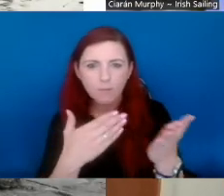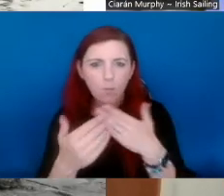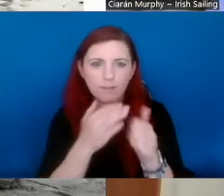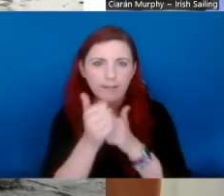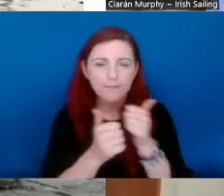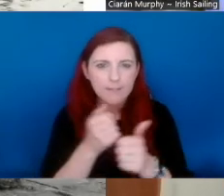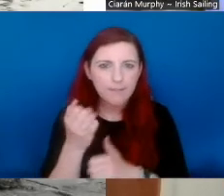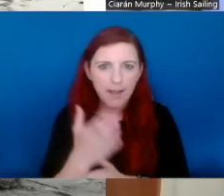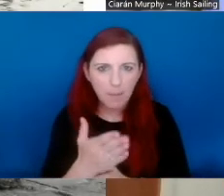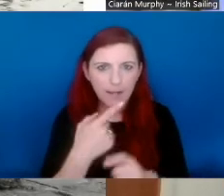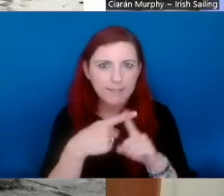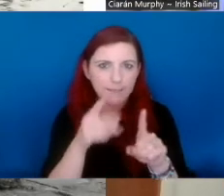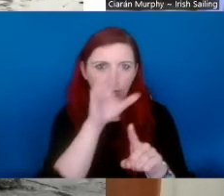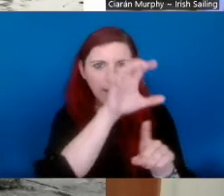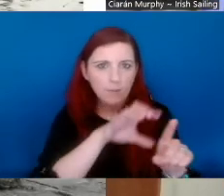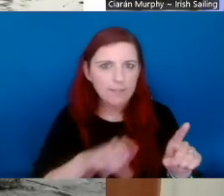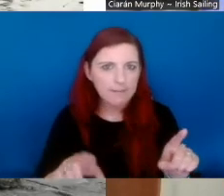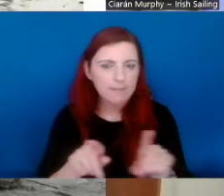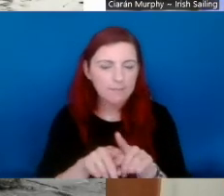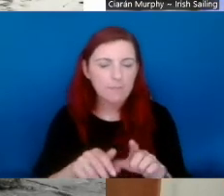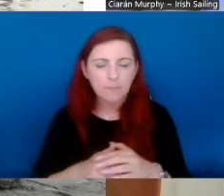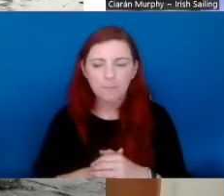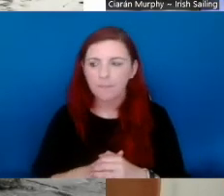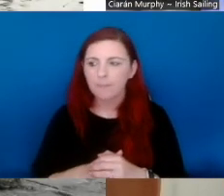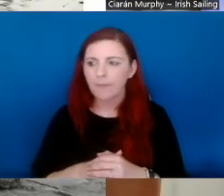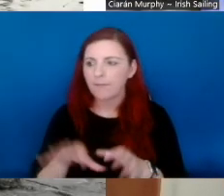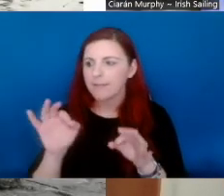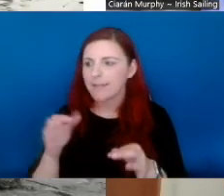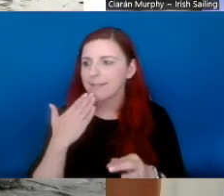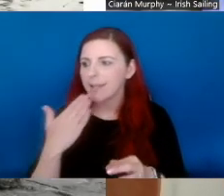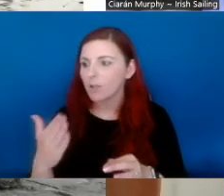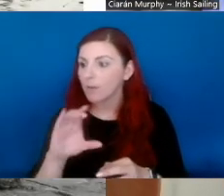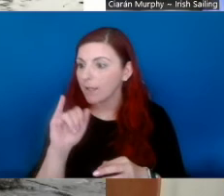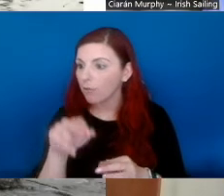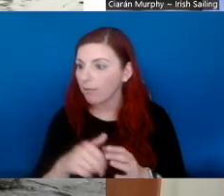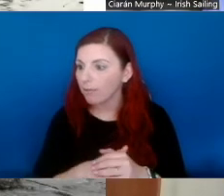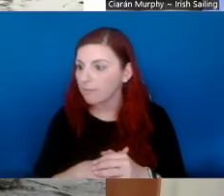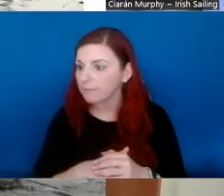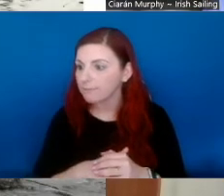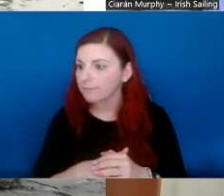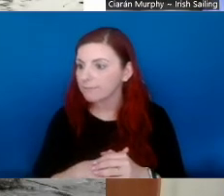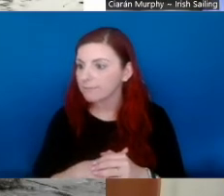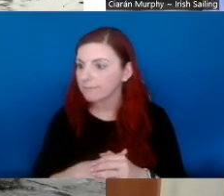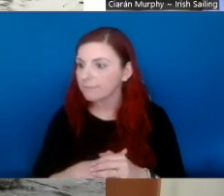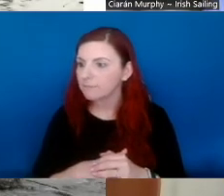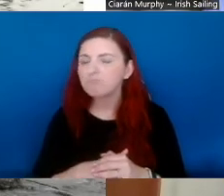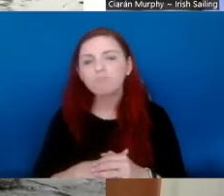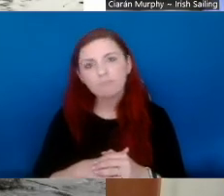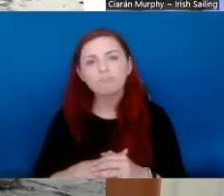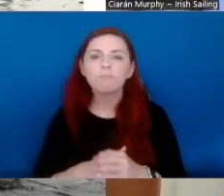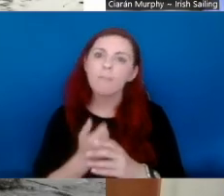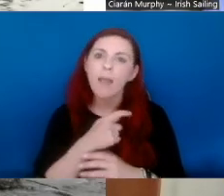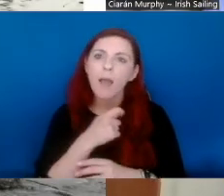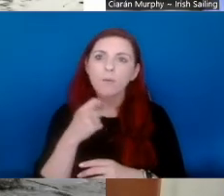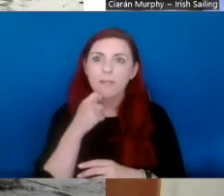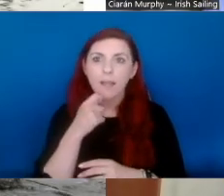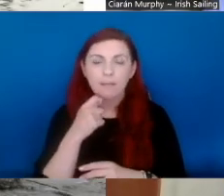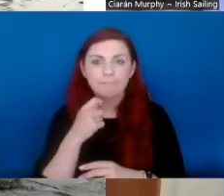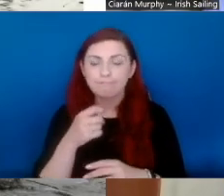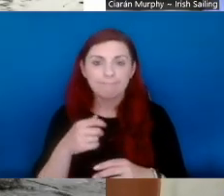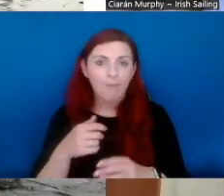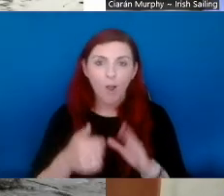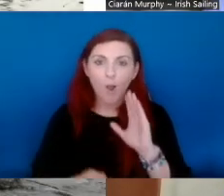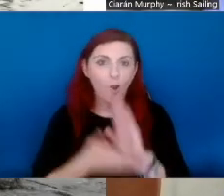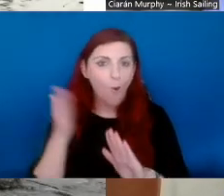something, something different in another county, you know, it's also good to know where, what, what counties are,